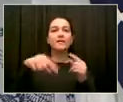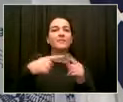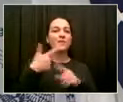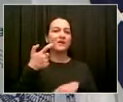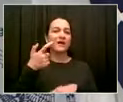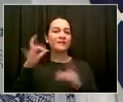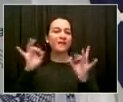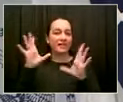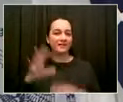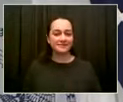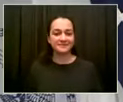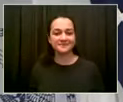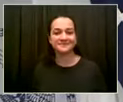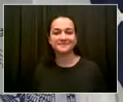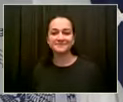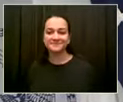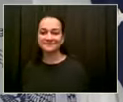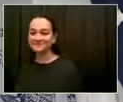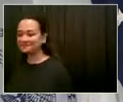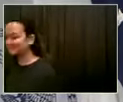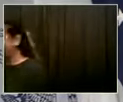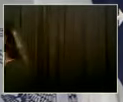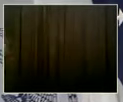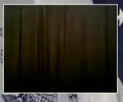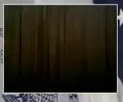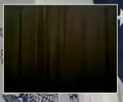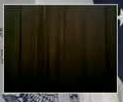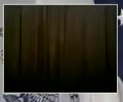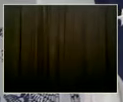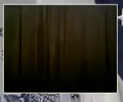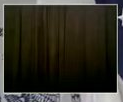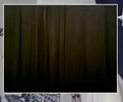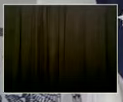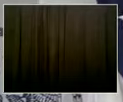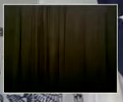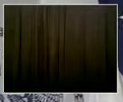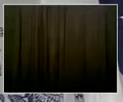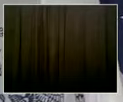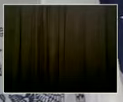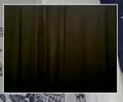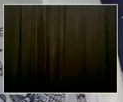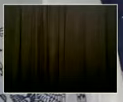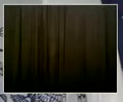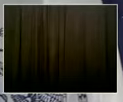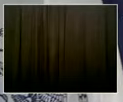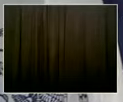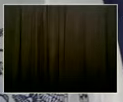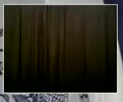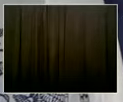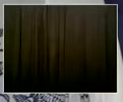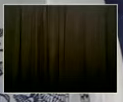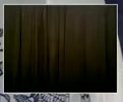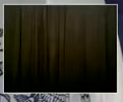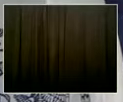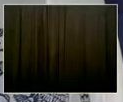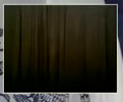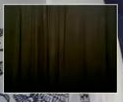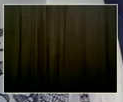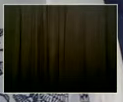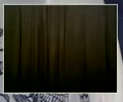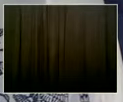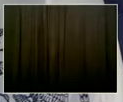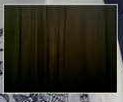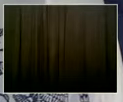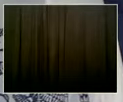recuperar una ciudad para todos sin vecindarios seguros. Por eso, tenemos